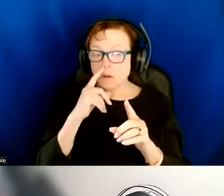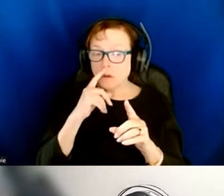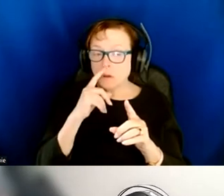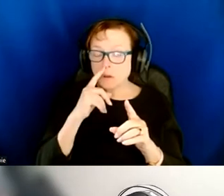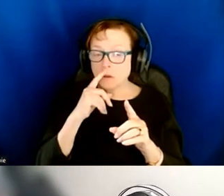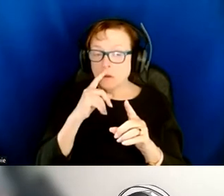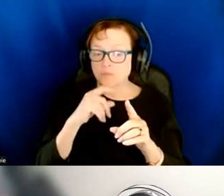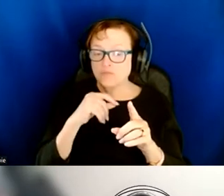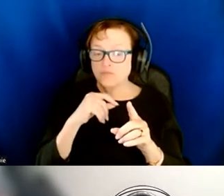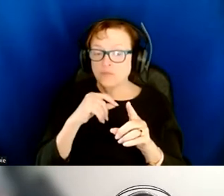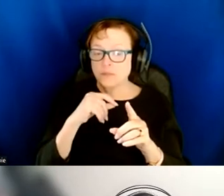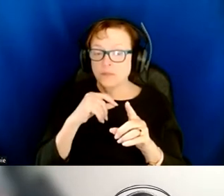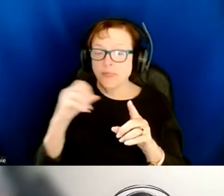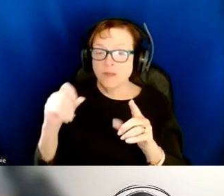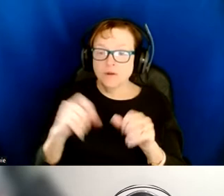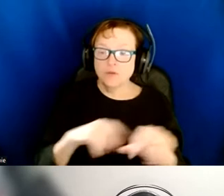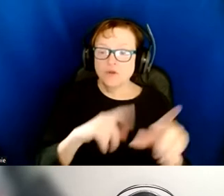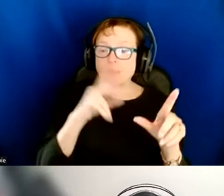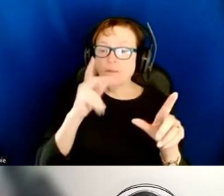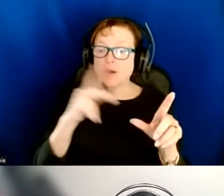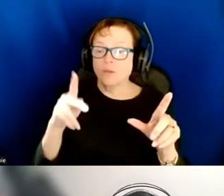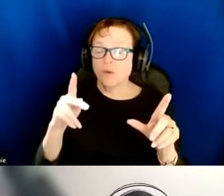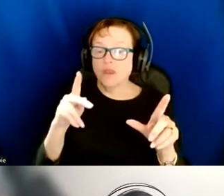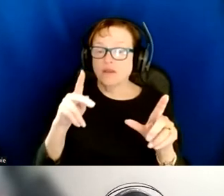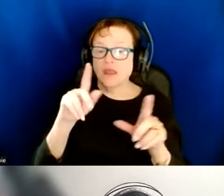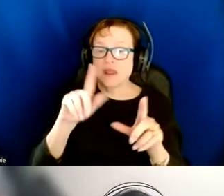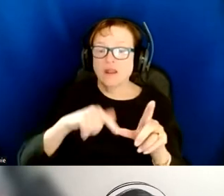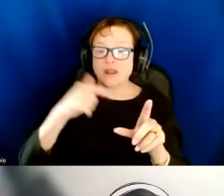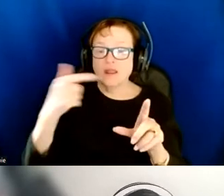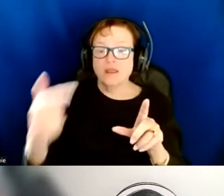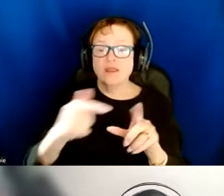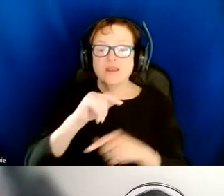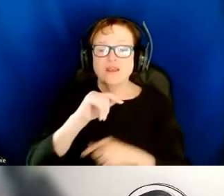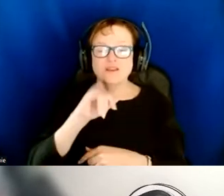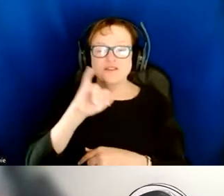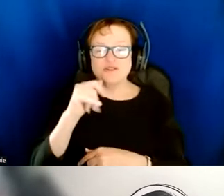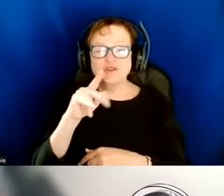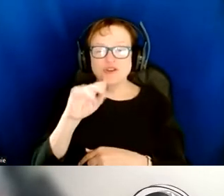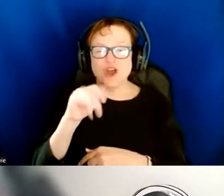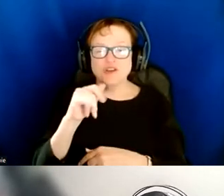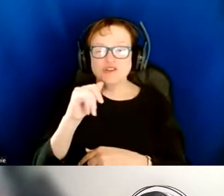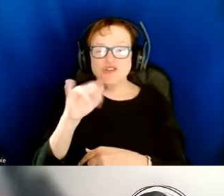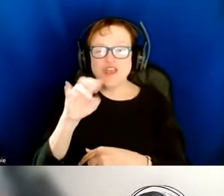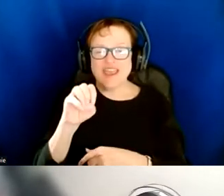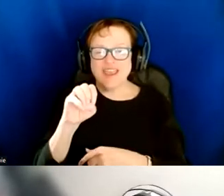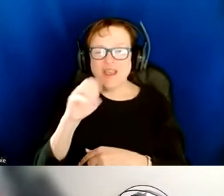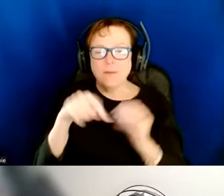PowerPoint back up, and I'm going to pass it on to Yongjai, who is going to talk to you about haptics.